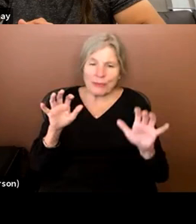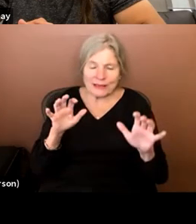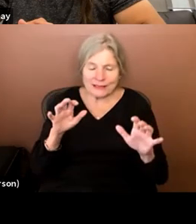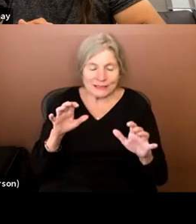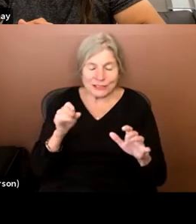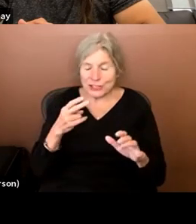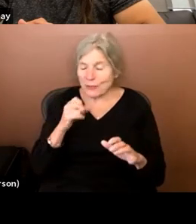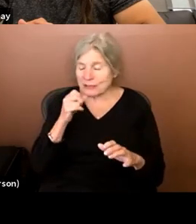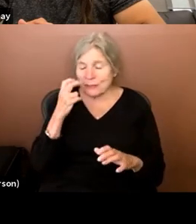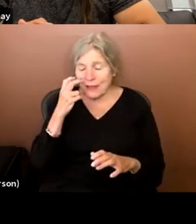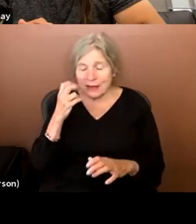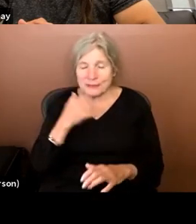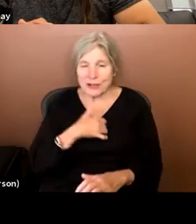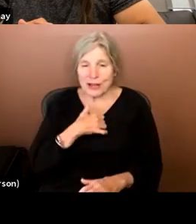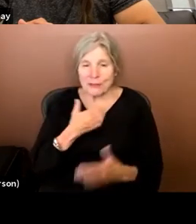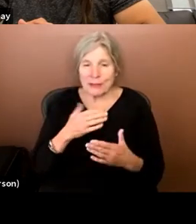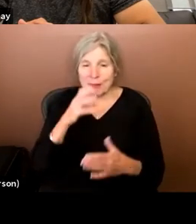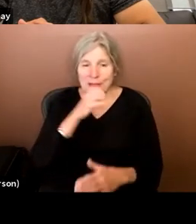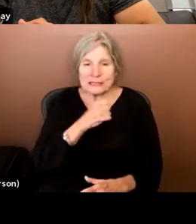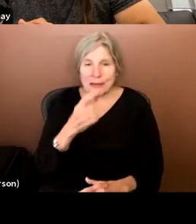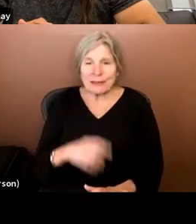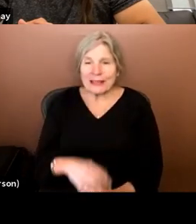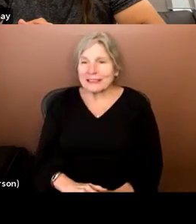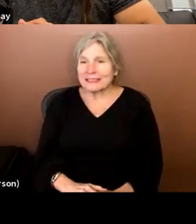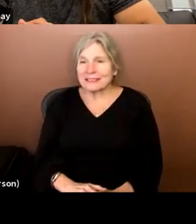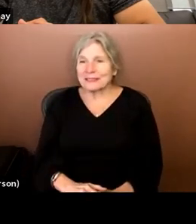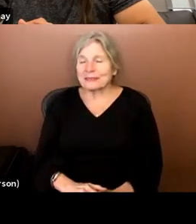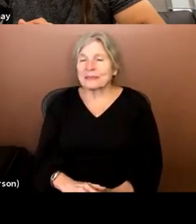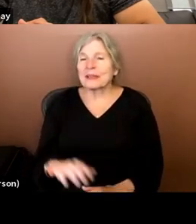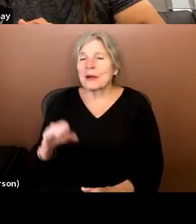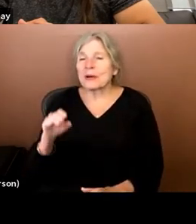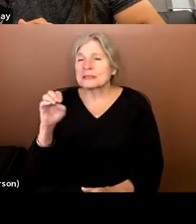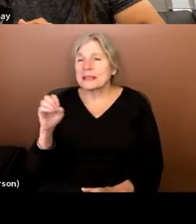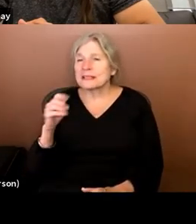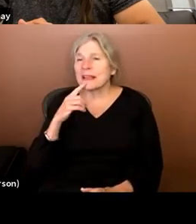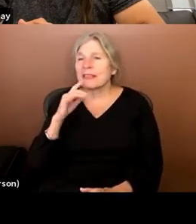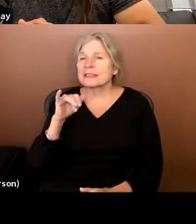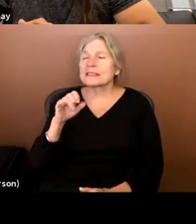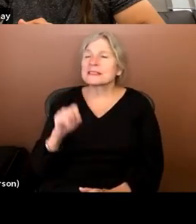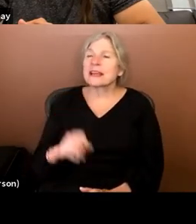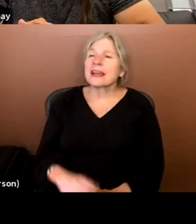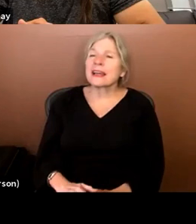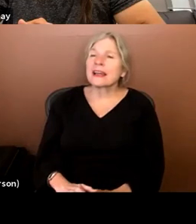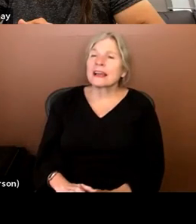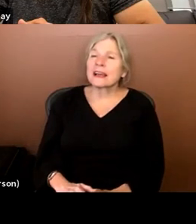sorry. Maybe I'm dismissing. in fact, well, this is a, uh,